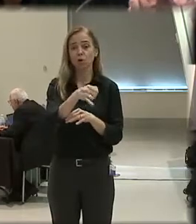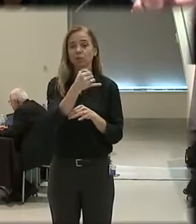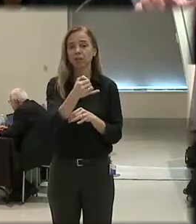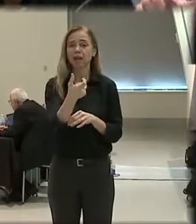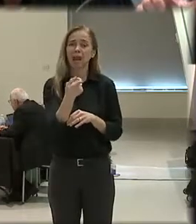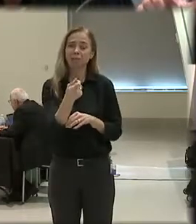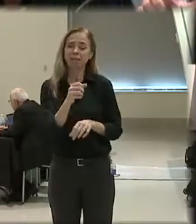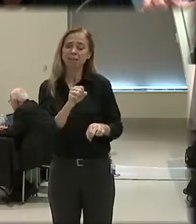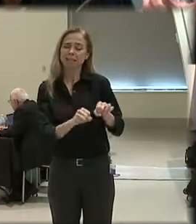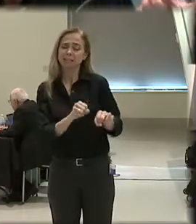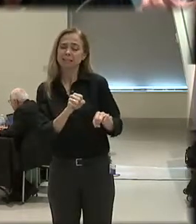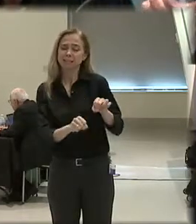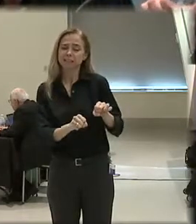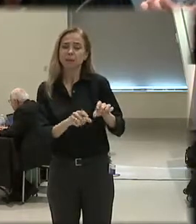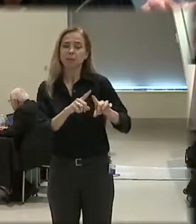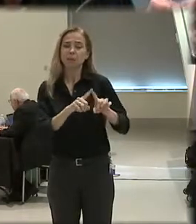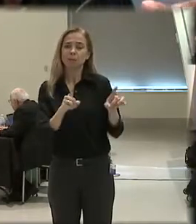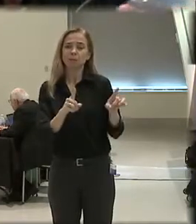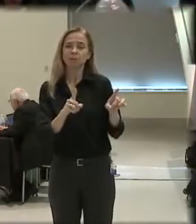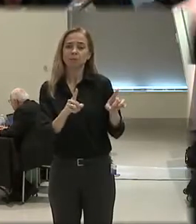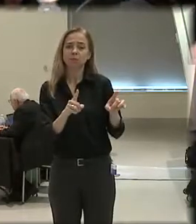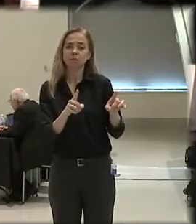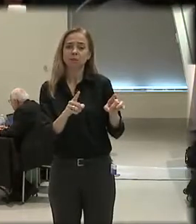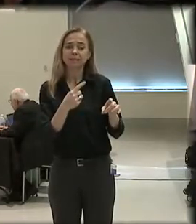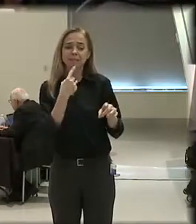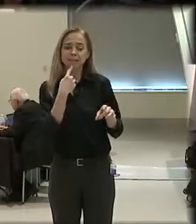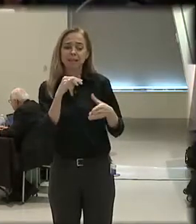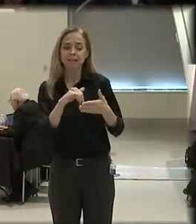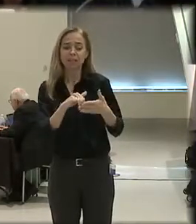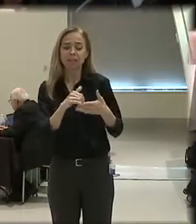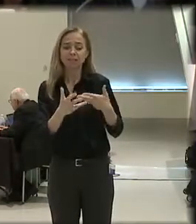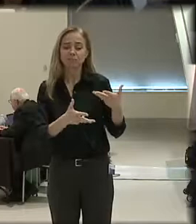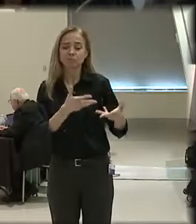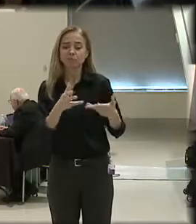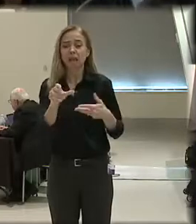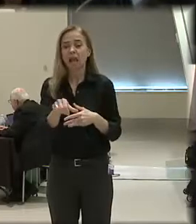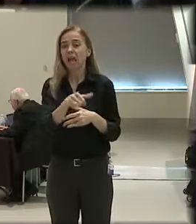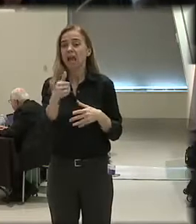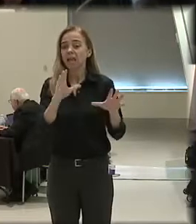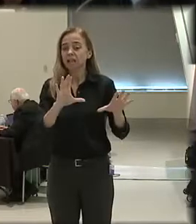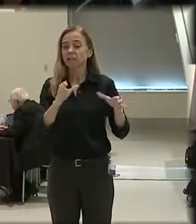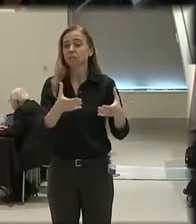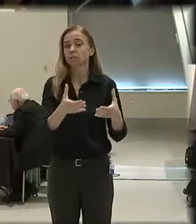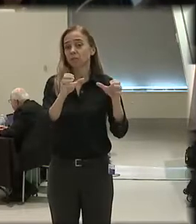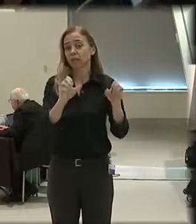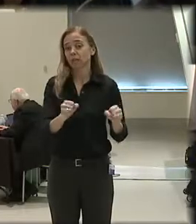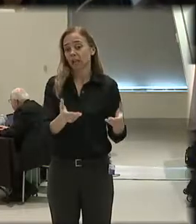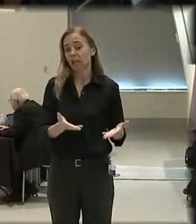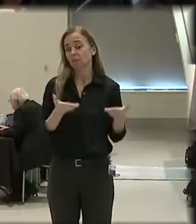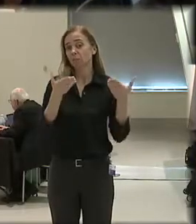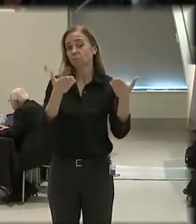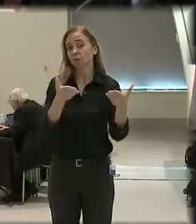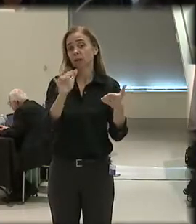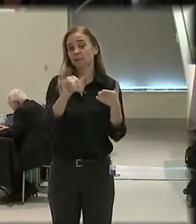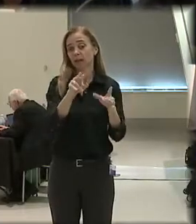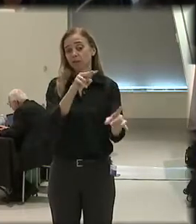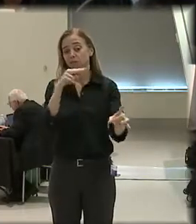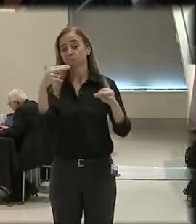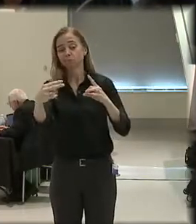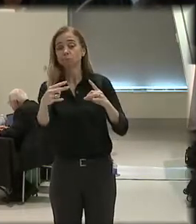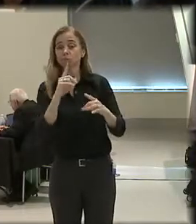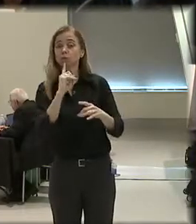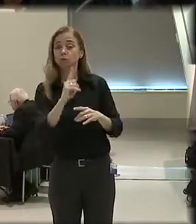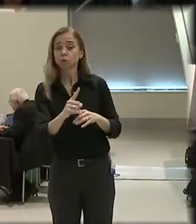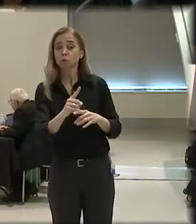a little hesitant for a state. I think that having said that, any entity that can bring that kind of objectivity, of course, I take a state